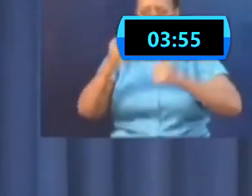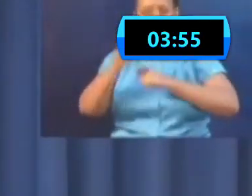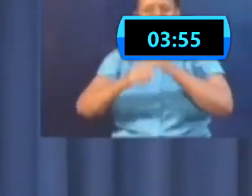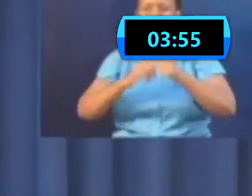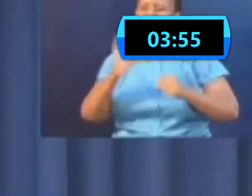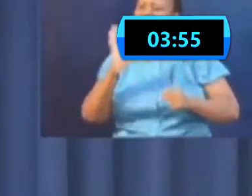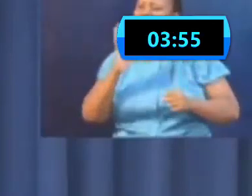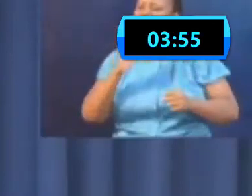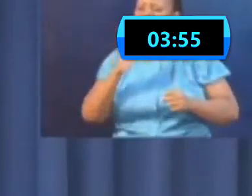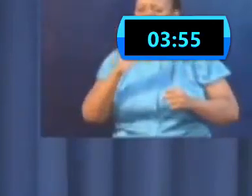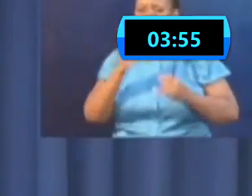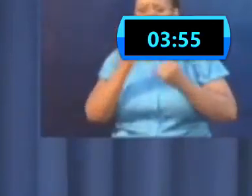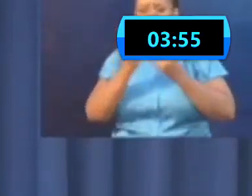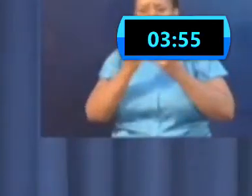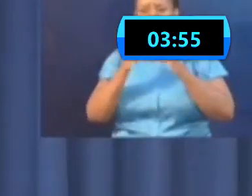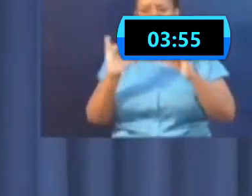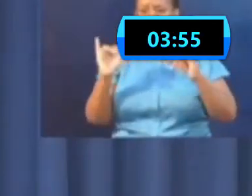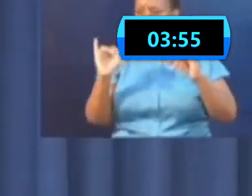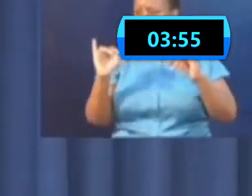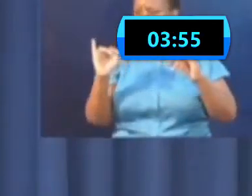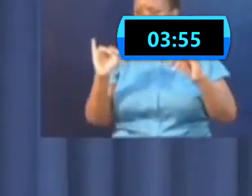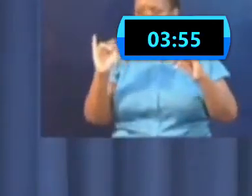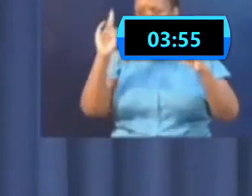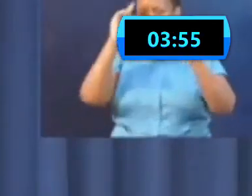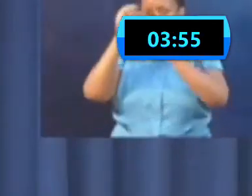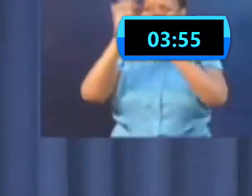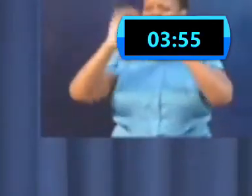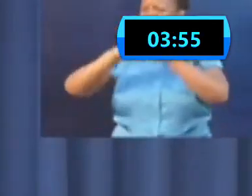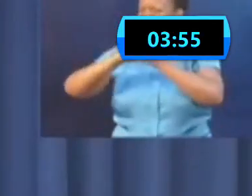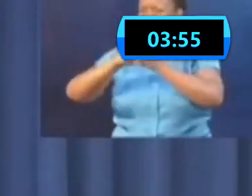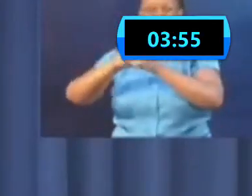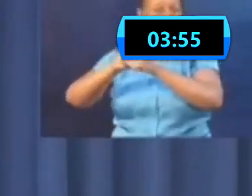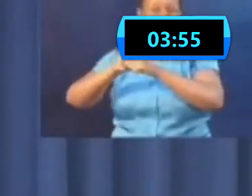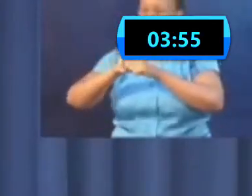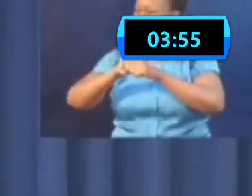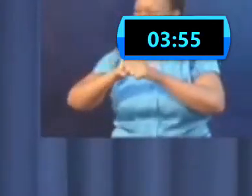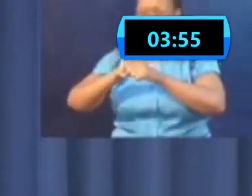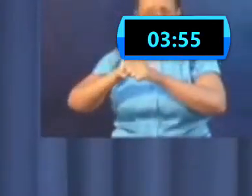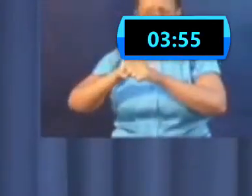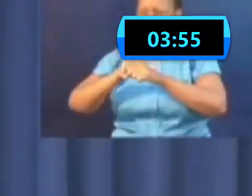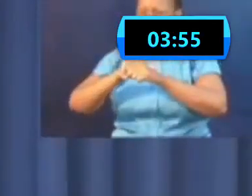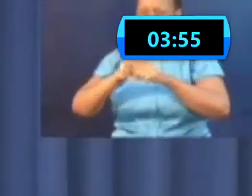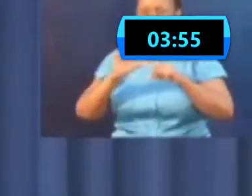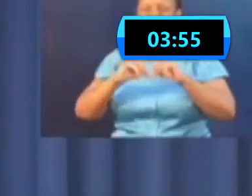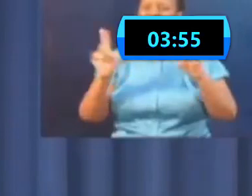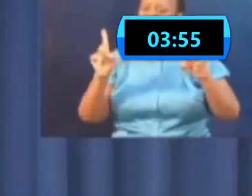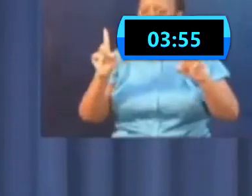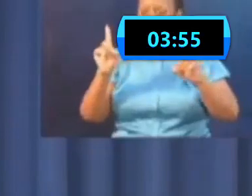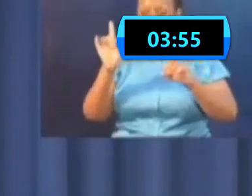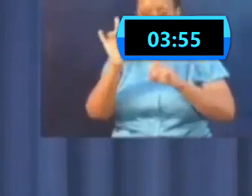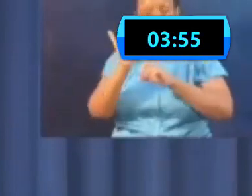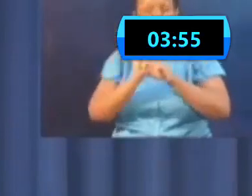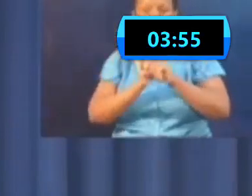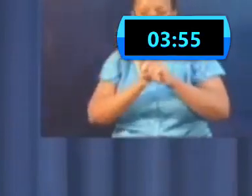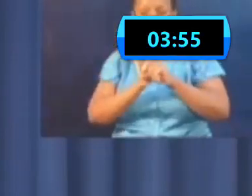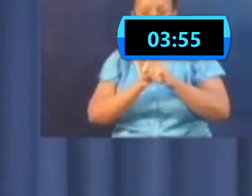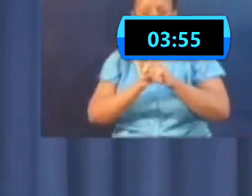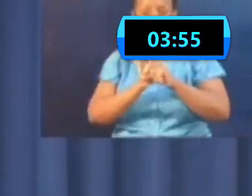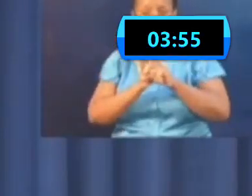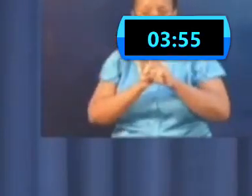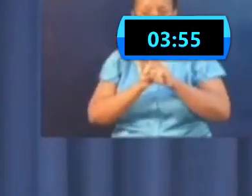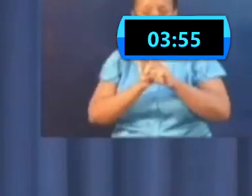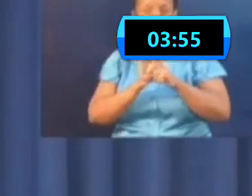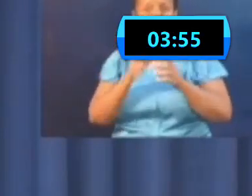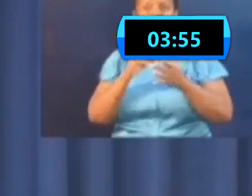at all, was being in this situation in eight months. What a difference eight months has made to us.